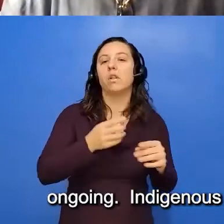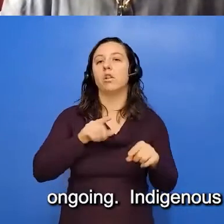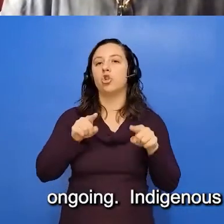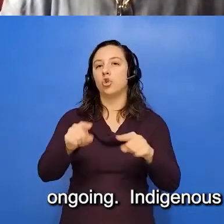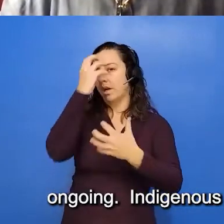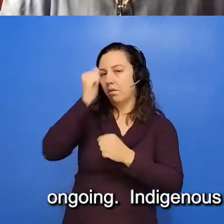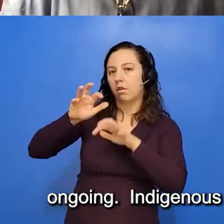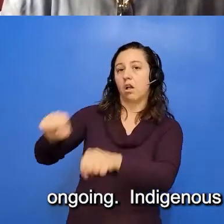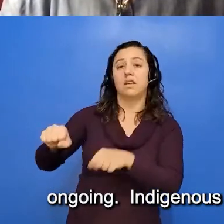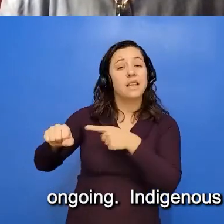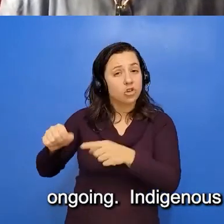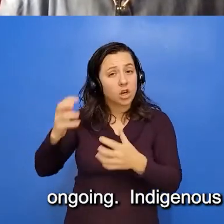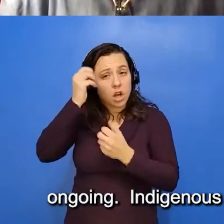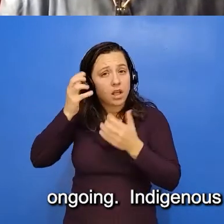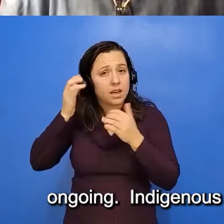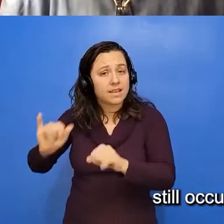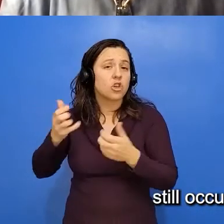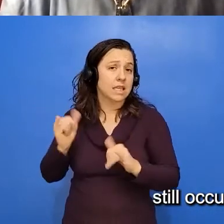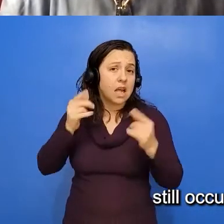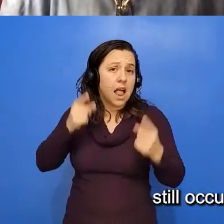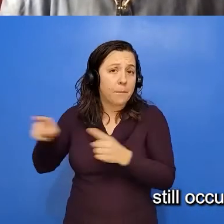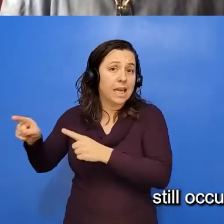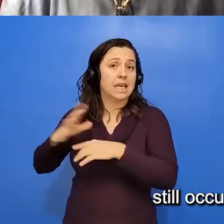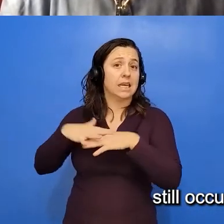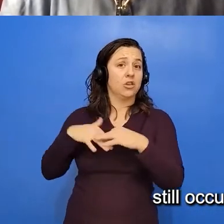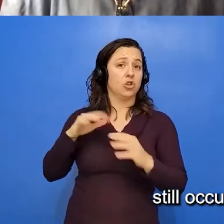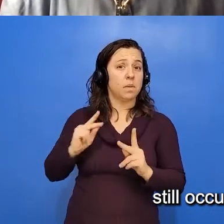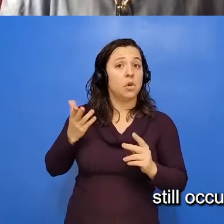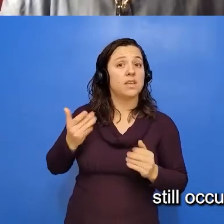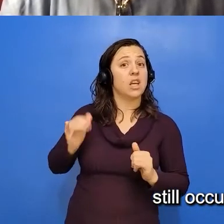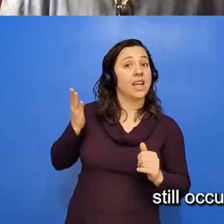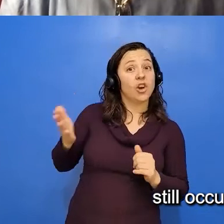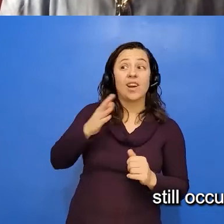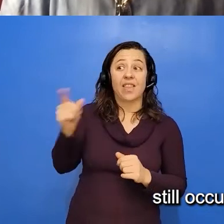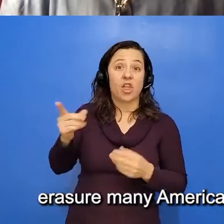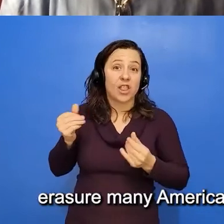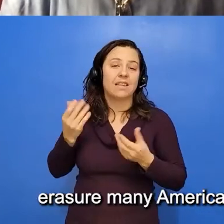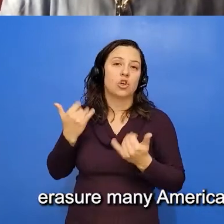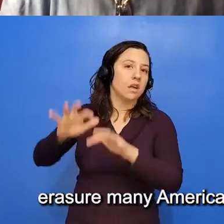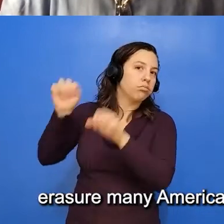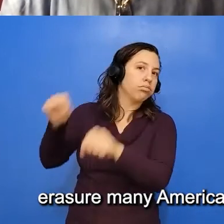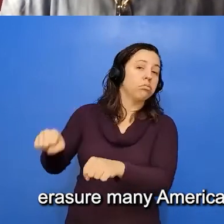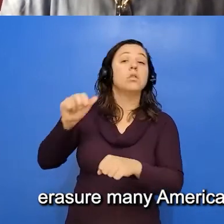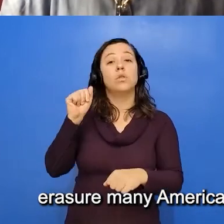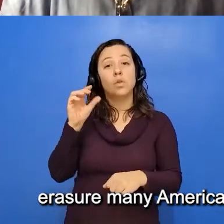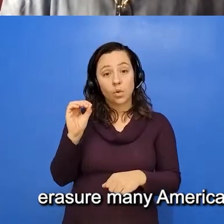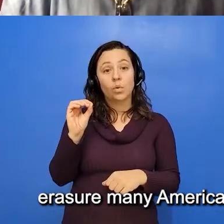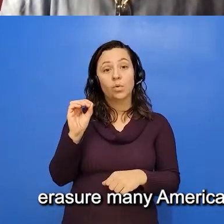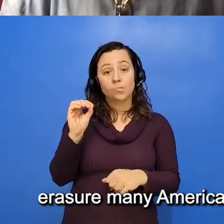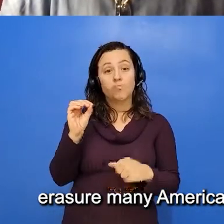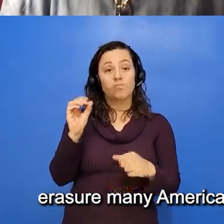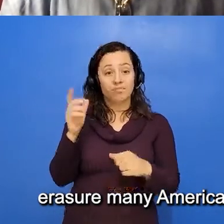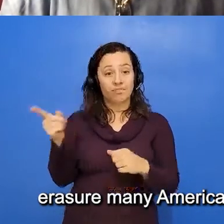ongoing. Indigenous people are still here and their lands are still occupied. So as a result of this erasure, many